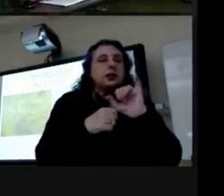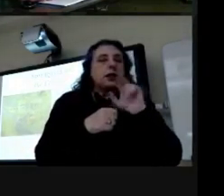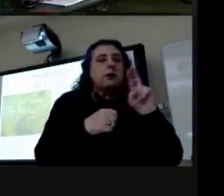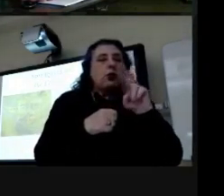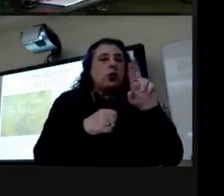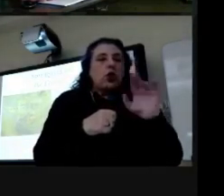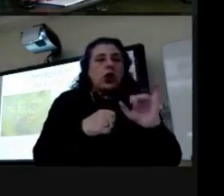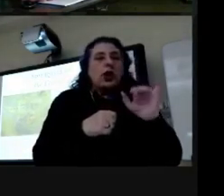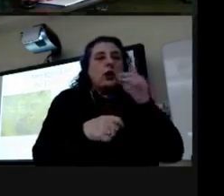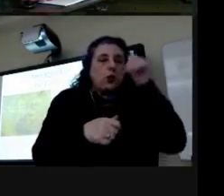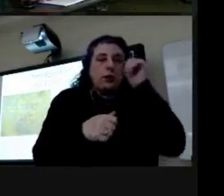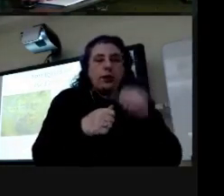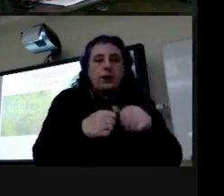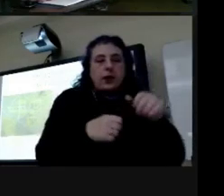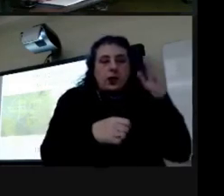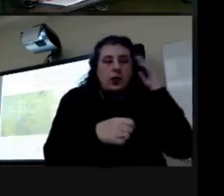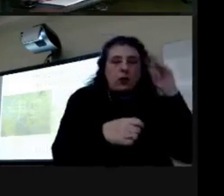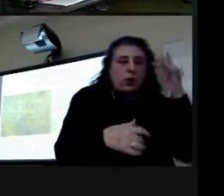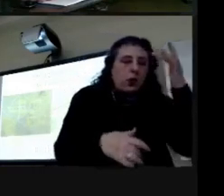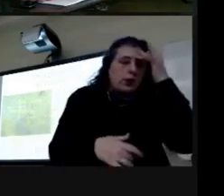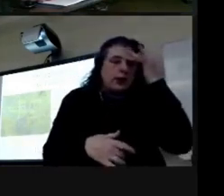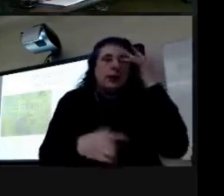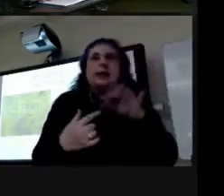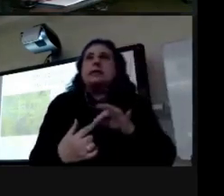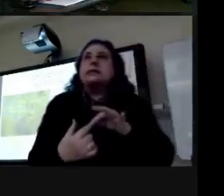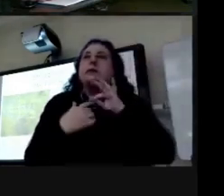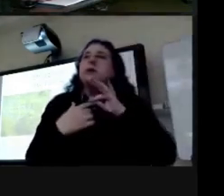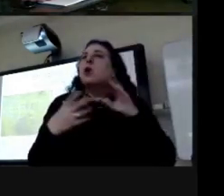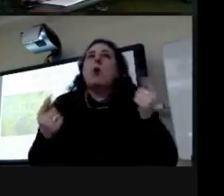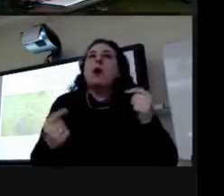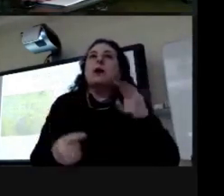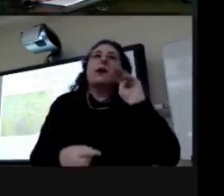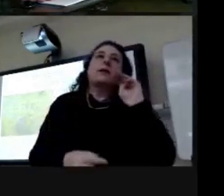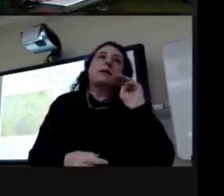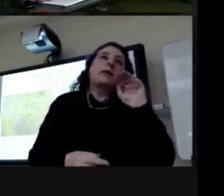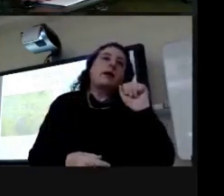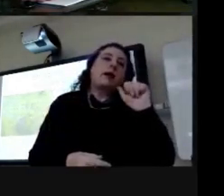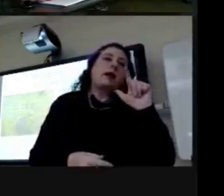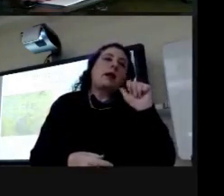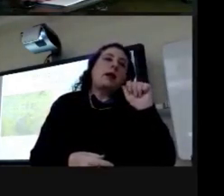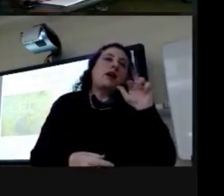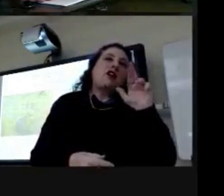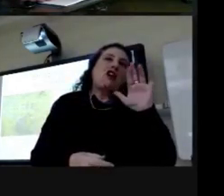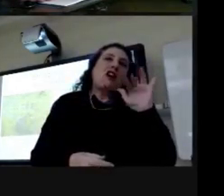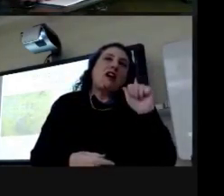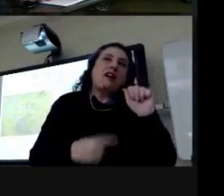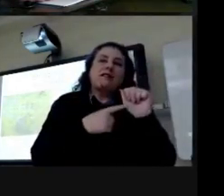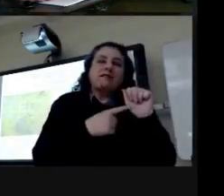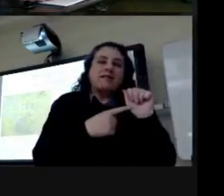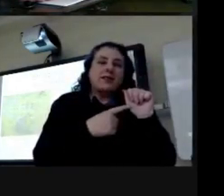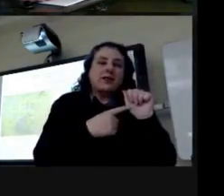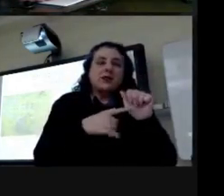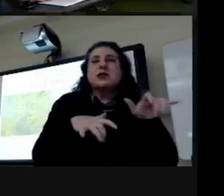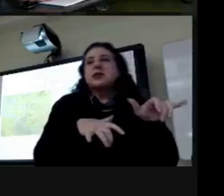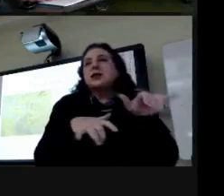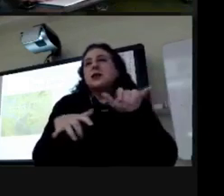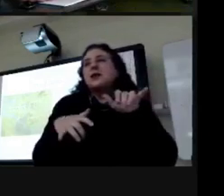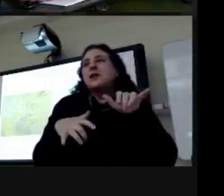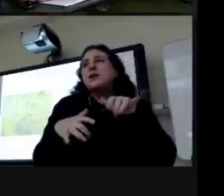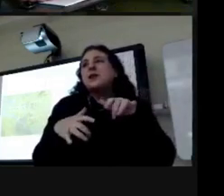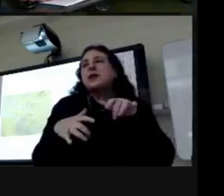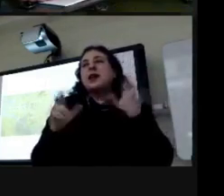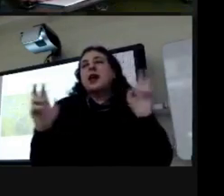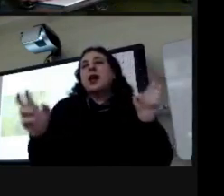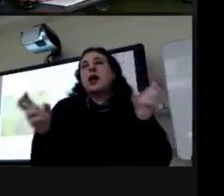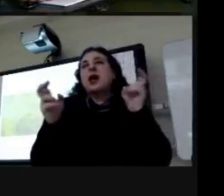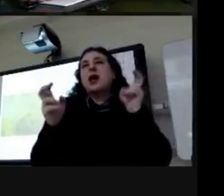was known for disease particularly malaria which it had it was so common that it acquired its own